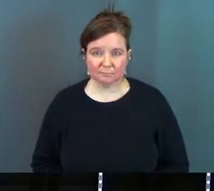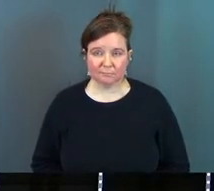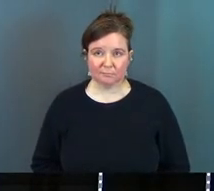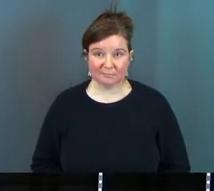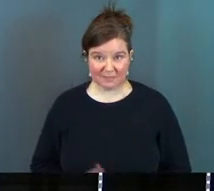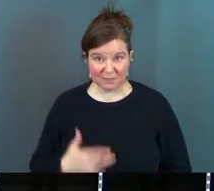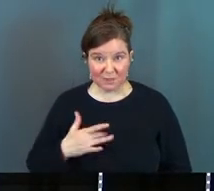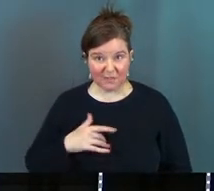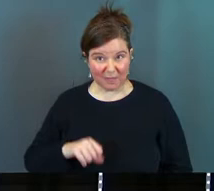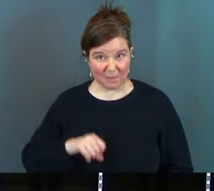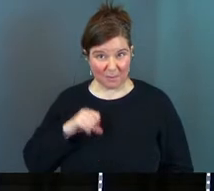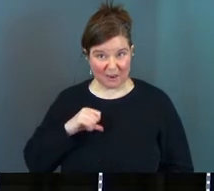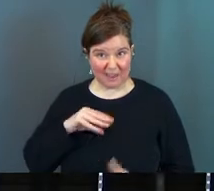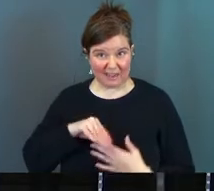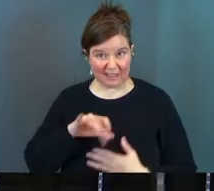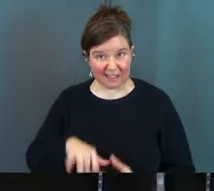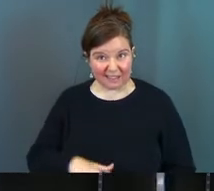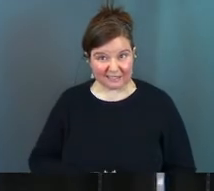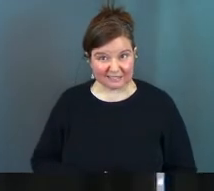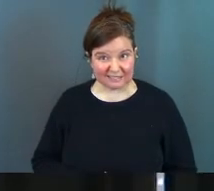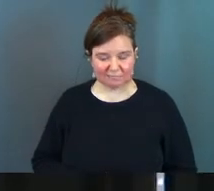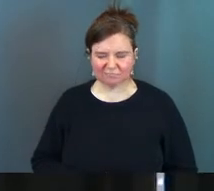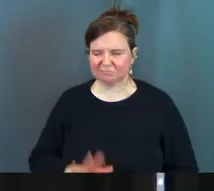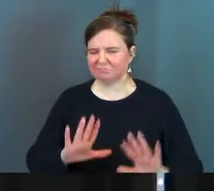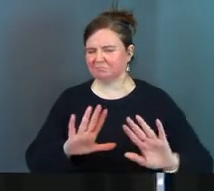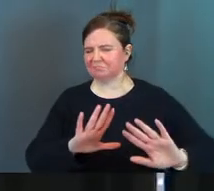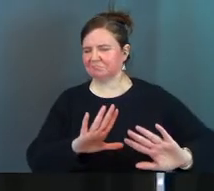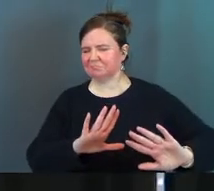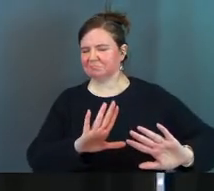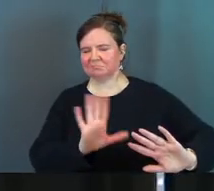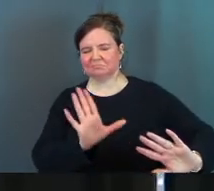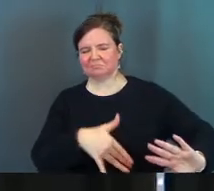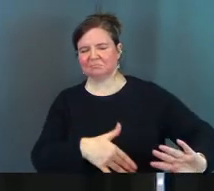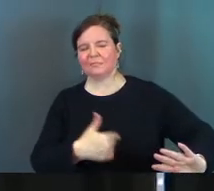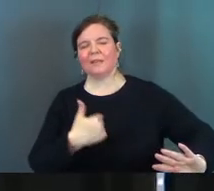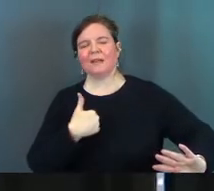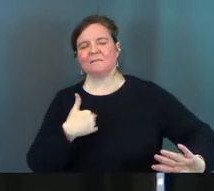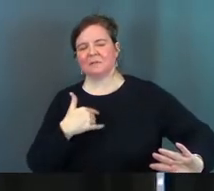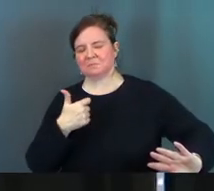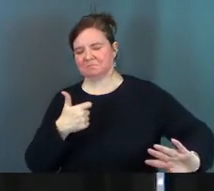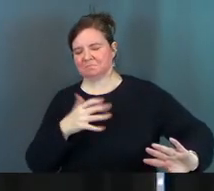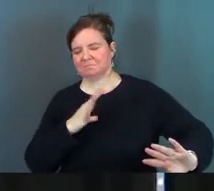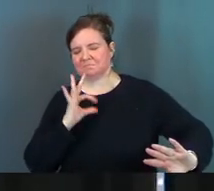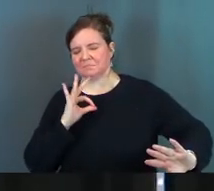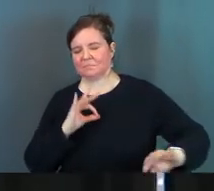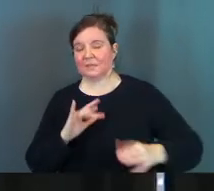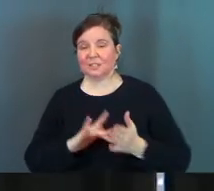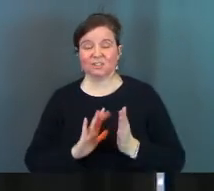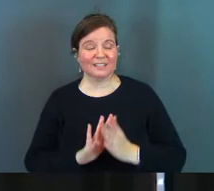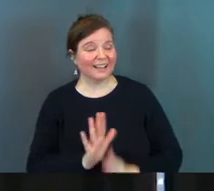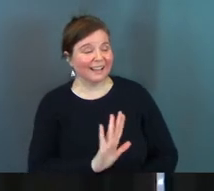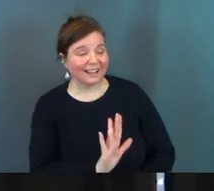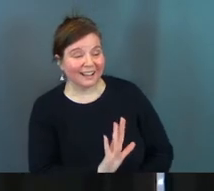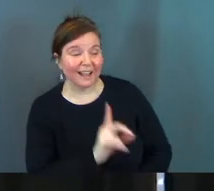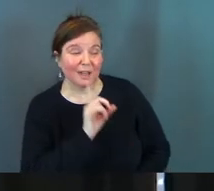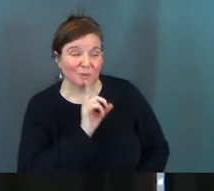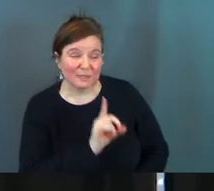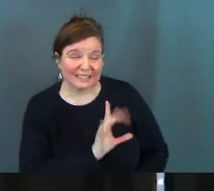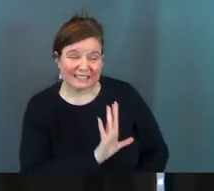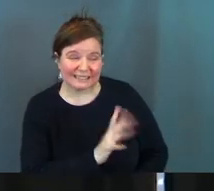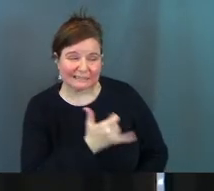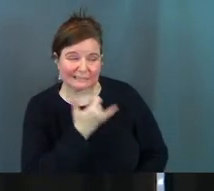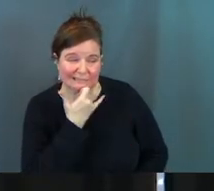can you feel the pride on that we got this no big deal and Jesus is like actually